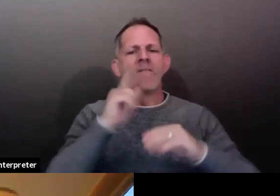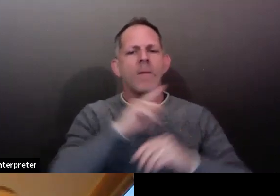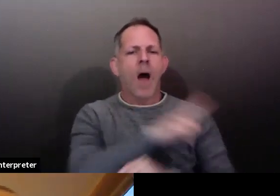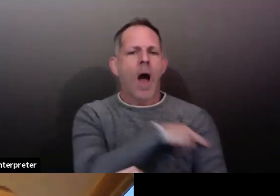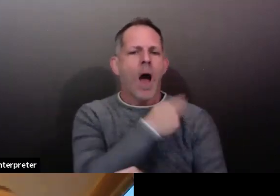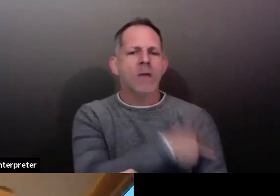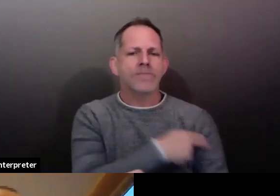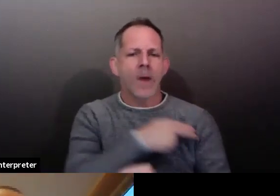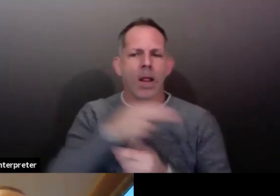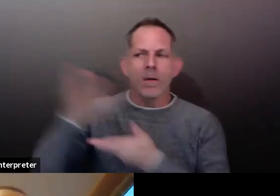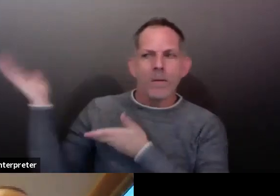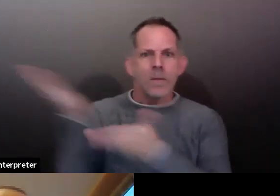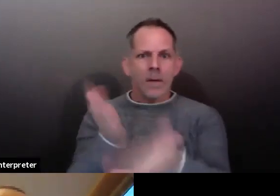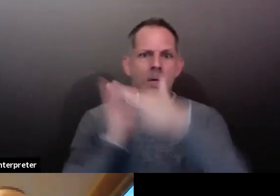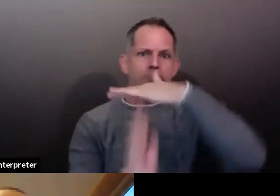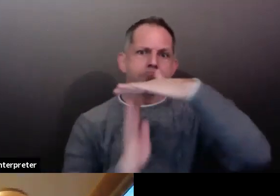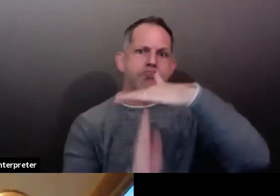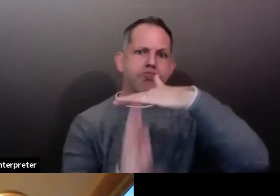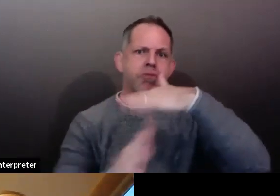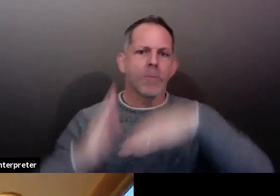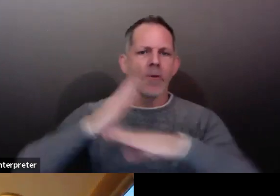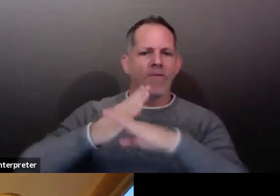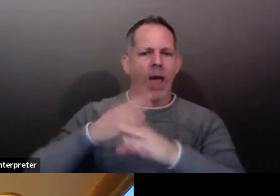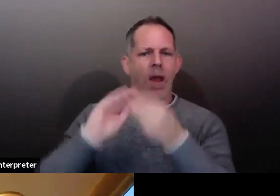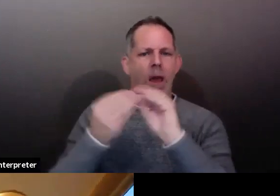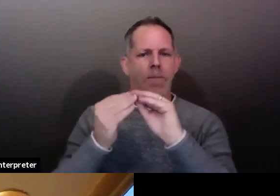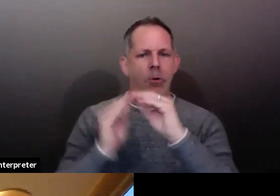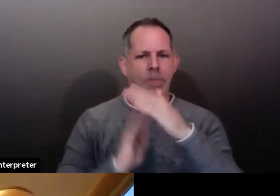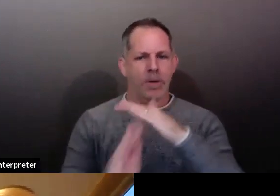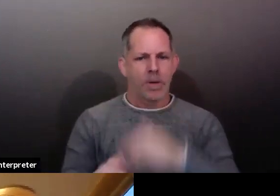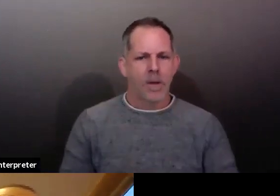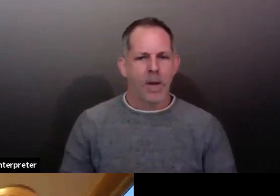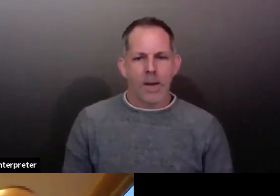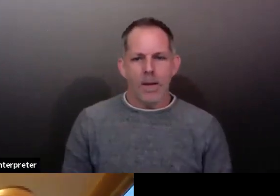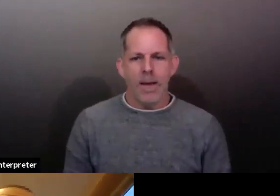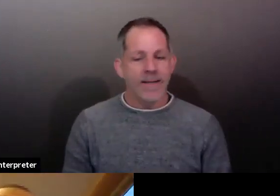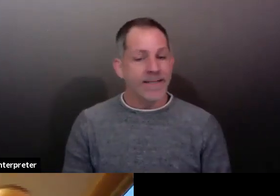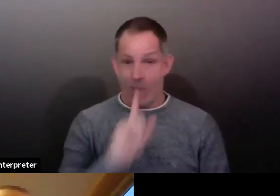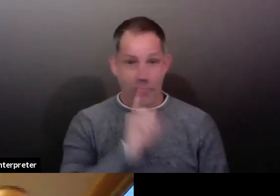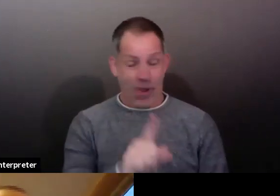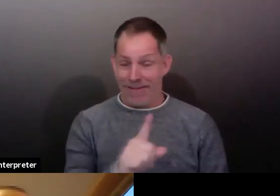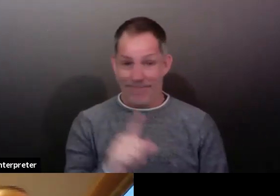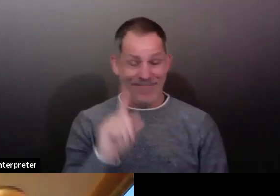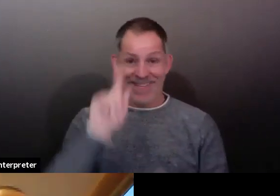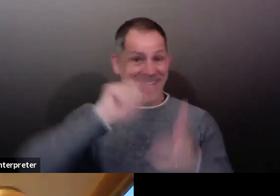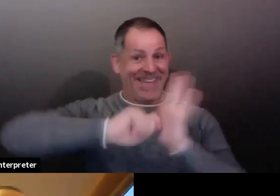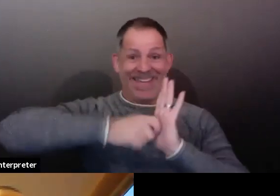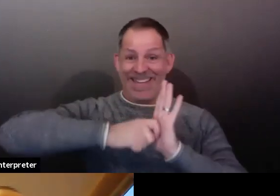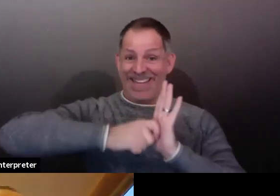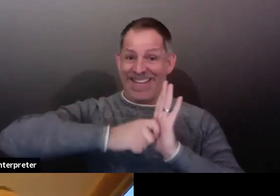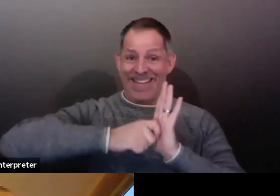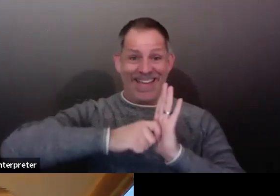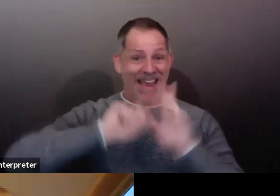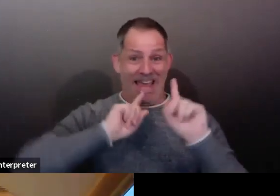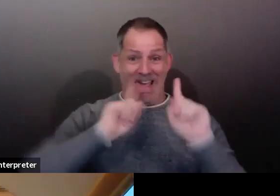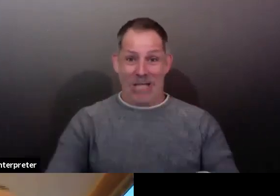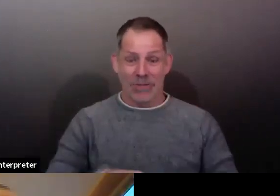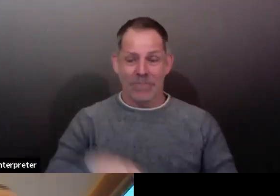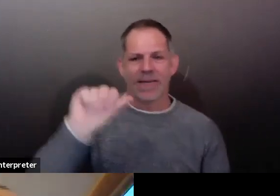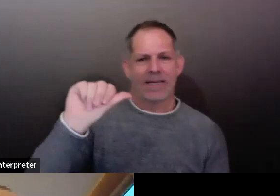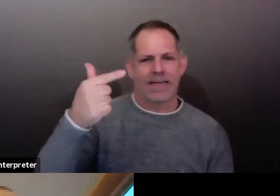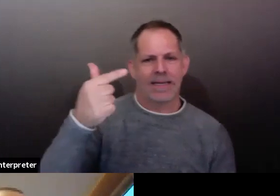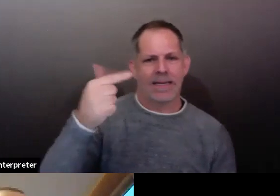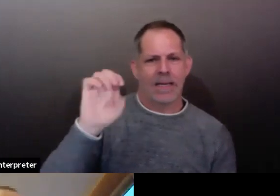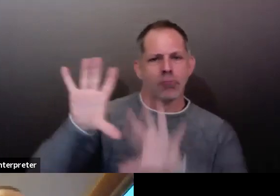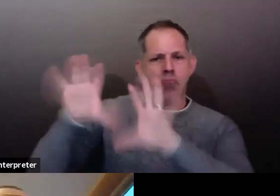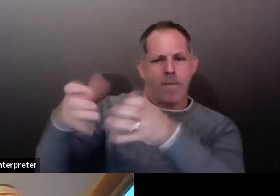Age. I would say age is the driving factor here. Back in the first wave, the median age, so